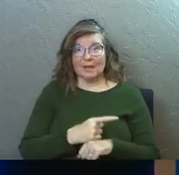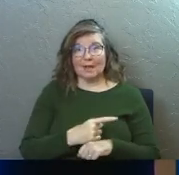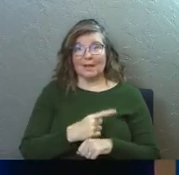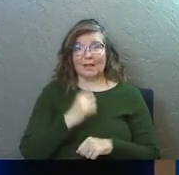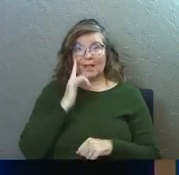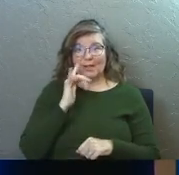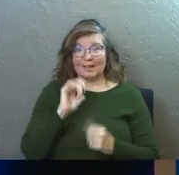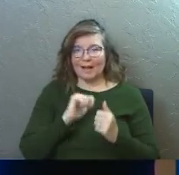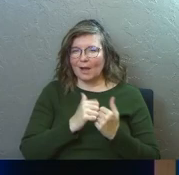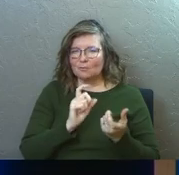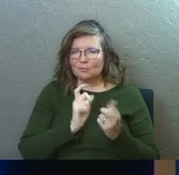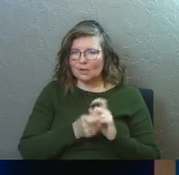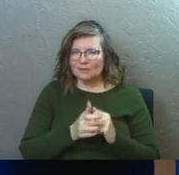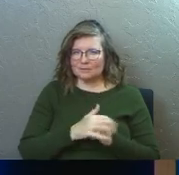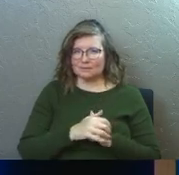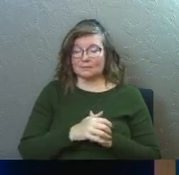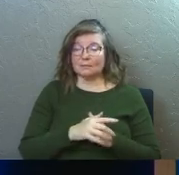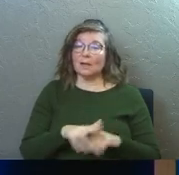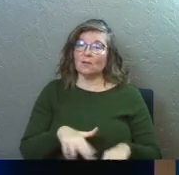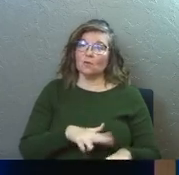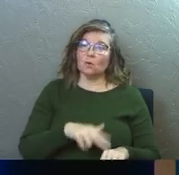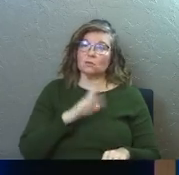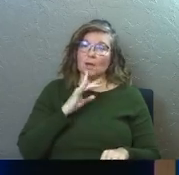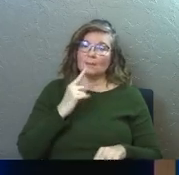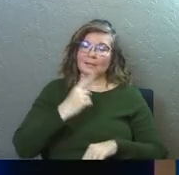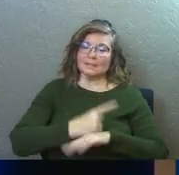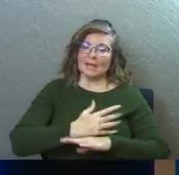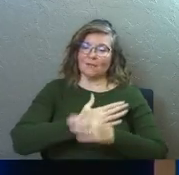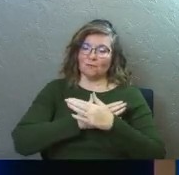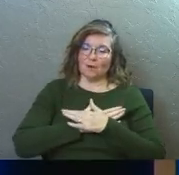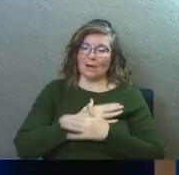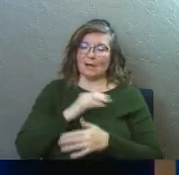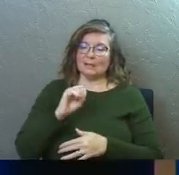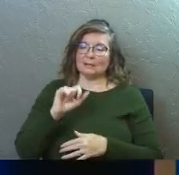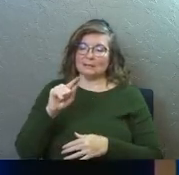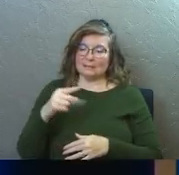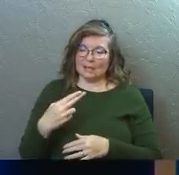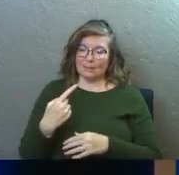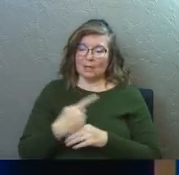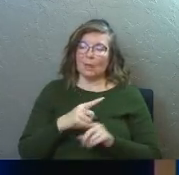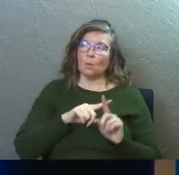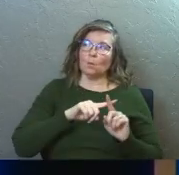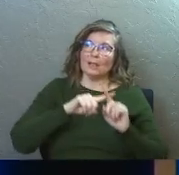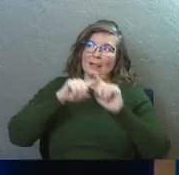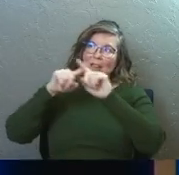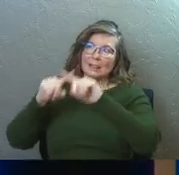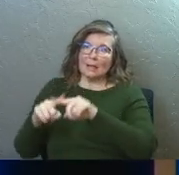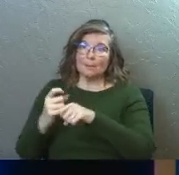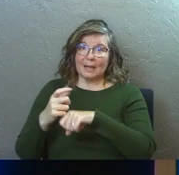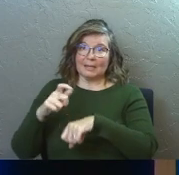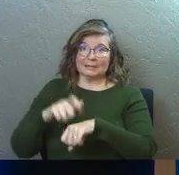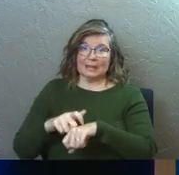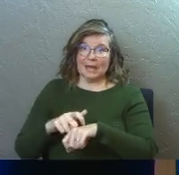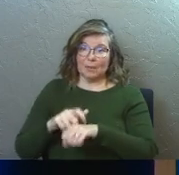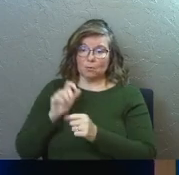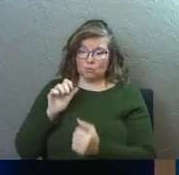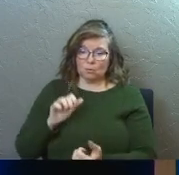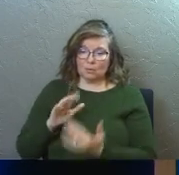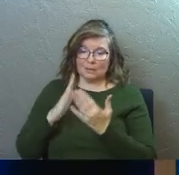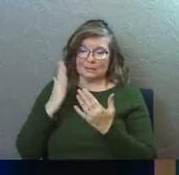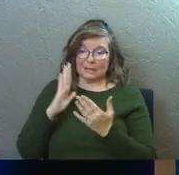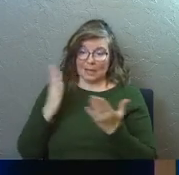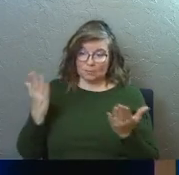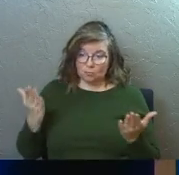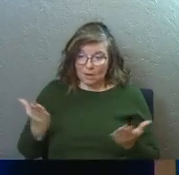day-to-day, right? And again, of course, we're talking about a day of rest and the Sabbath day of rest, but when we lean into that and make that a time when we're present in